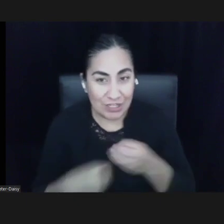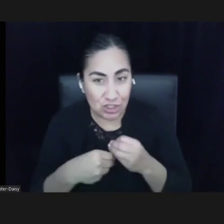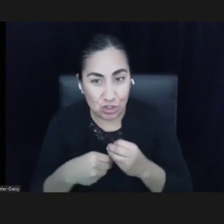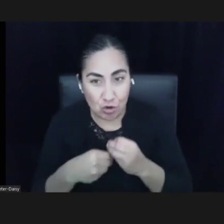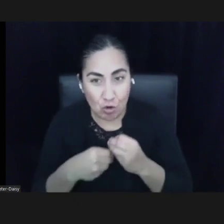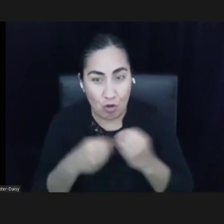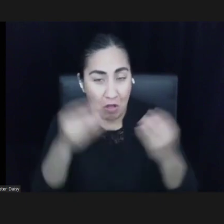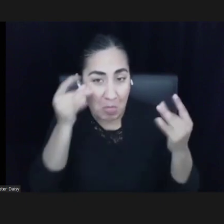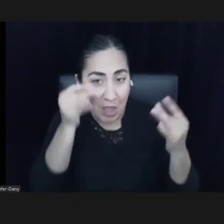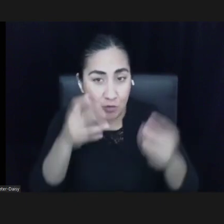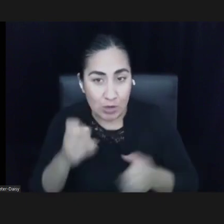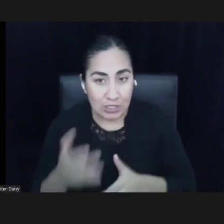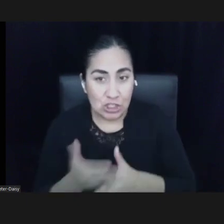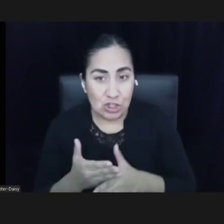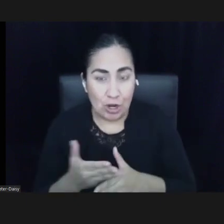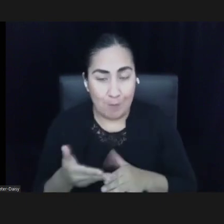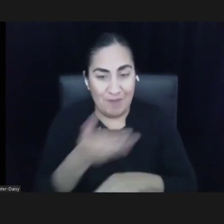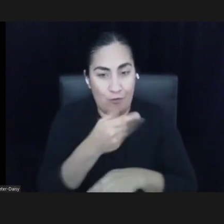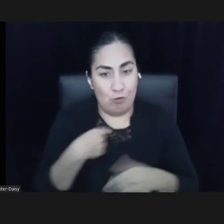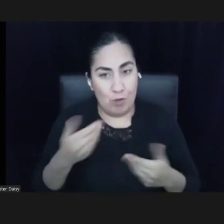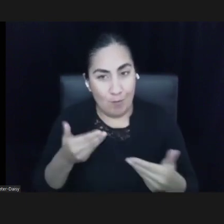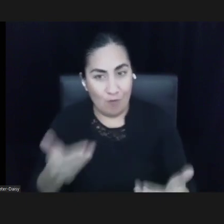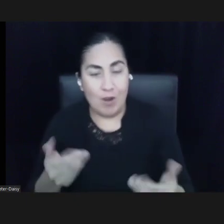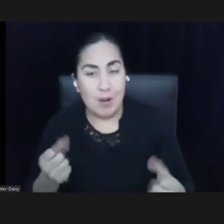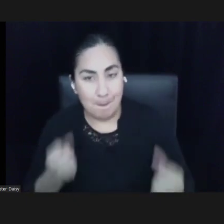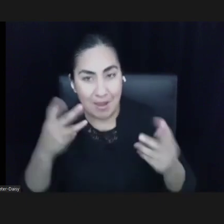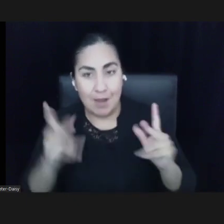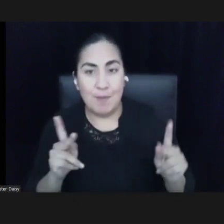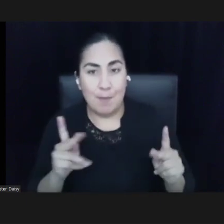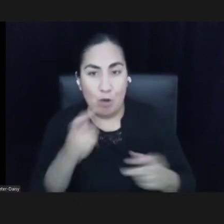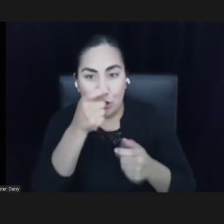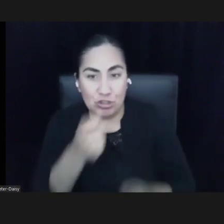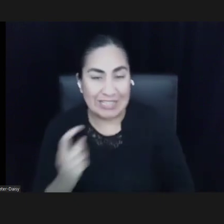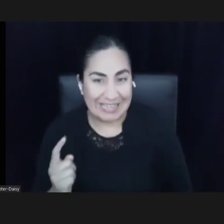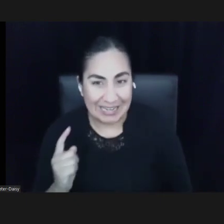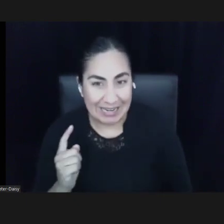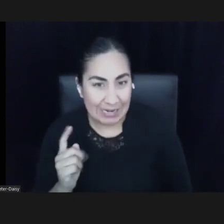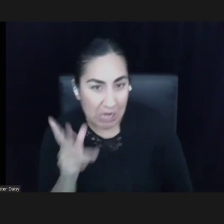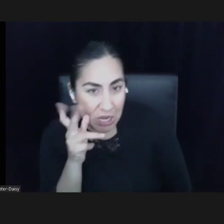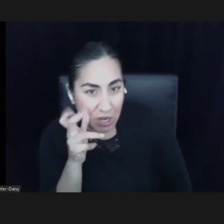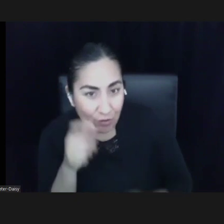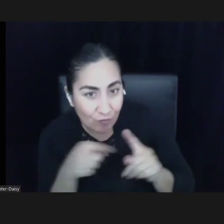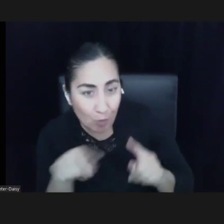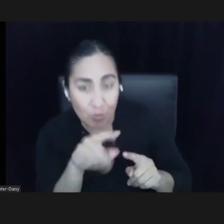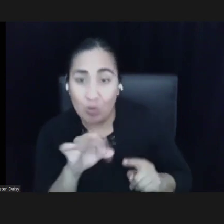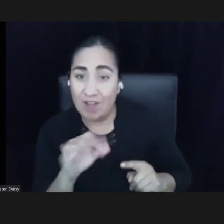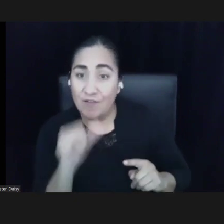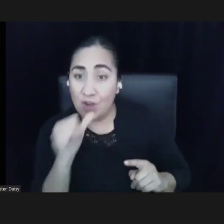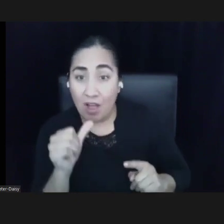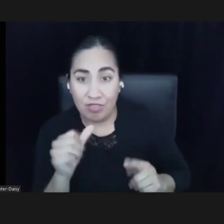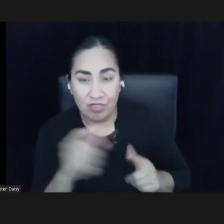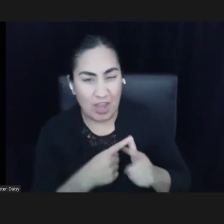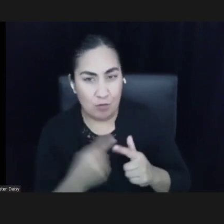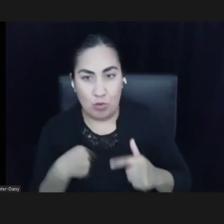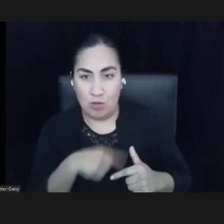I know multiple folks are interested in hearing, but if not, we can keep responding to other questions.